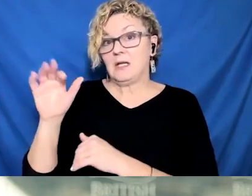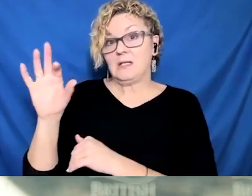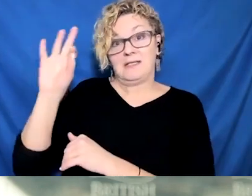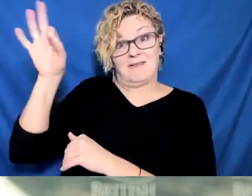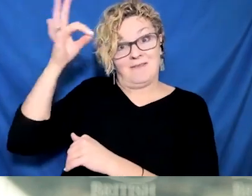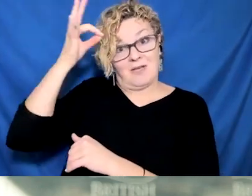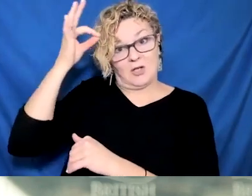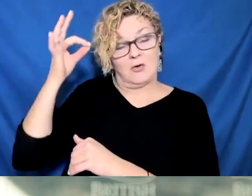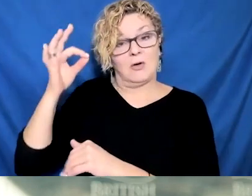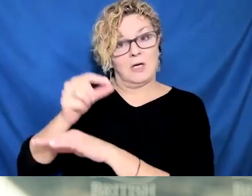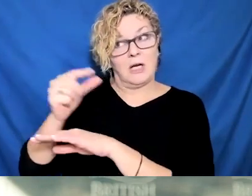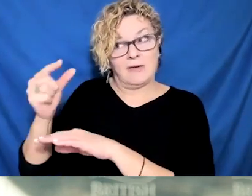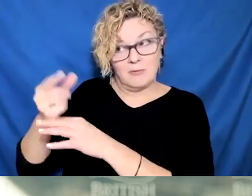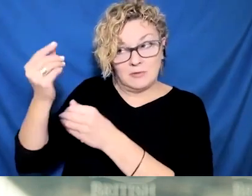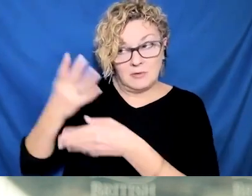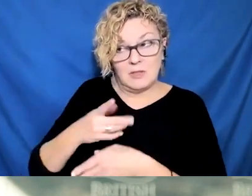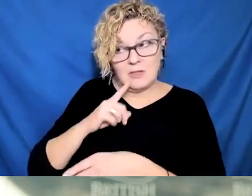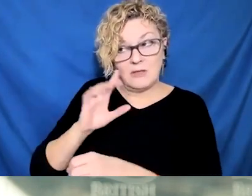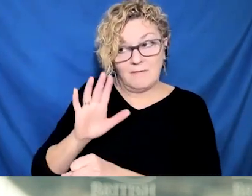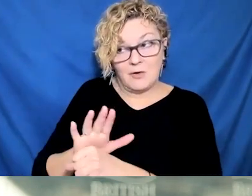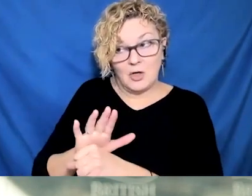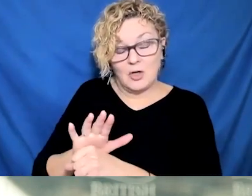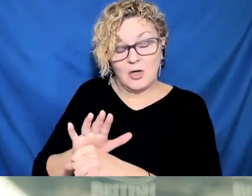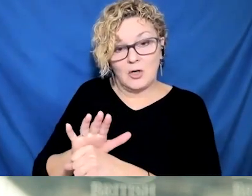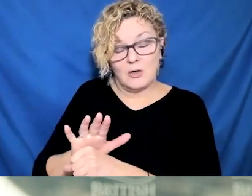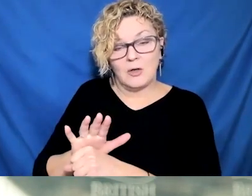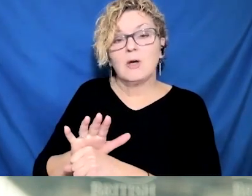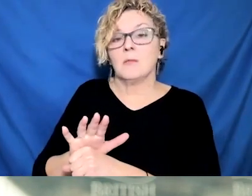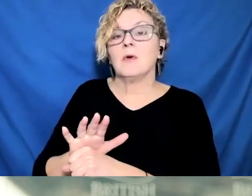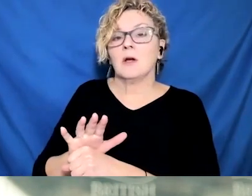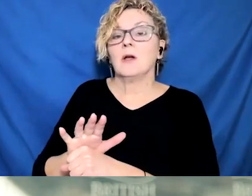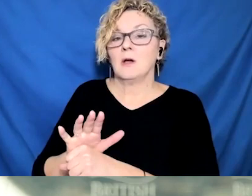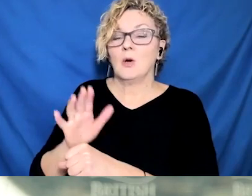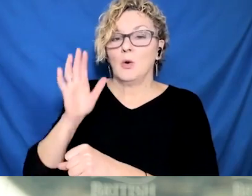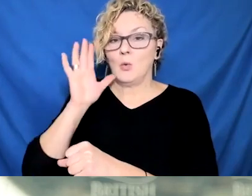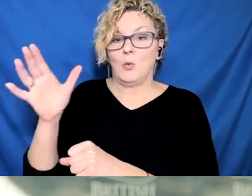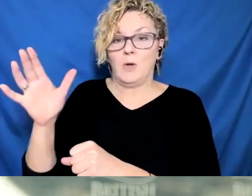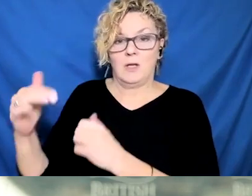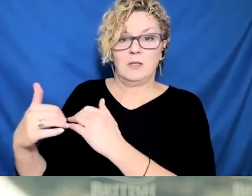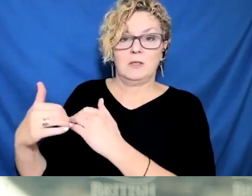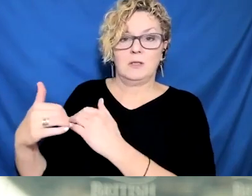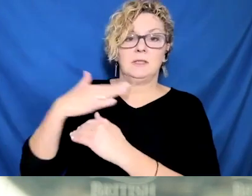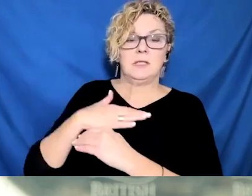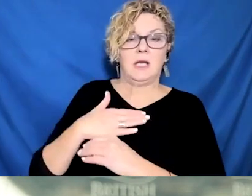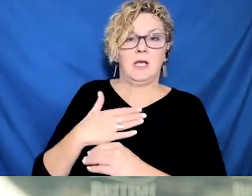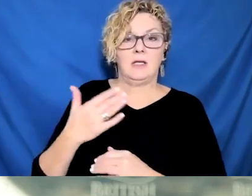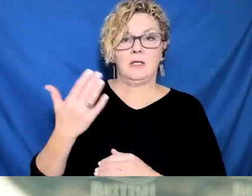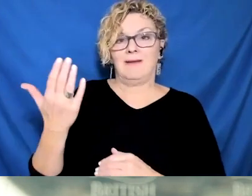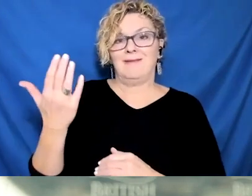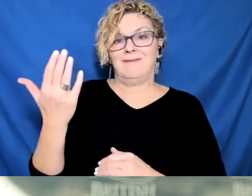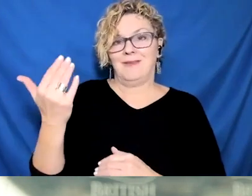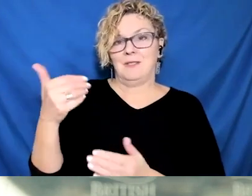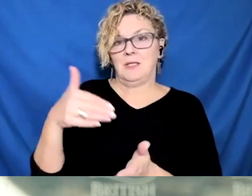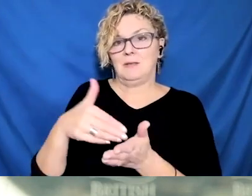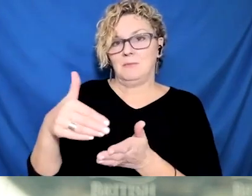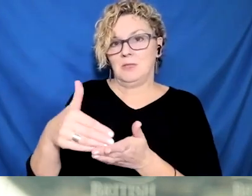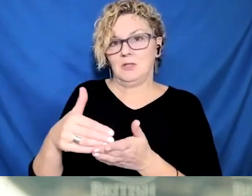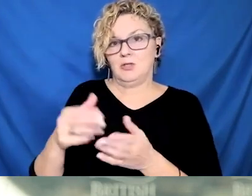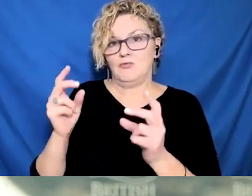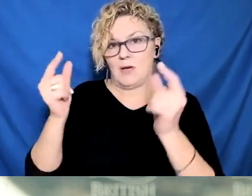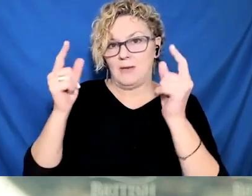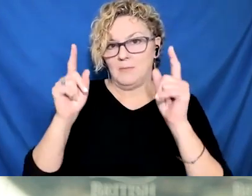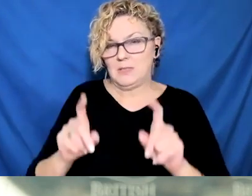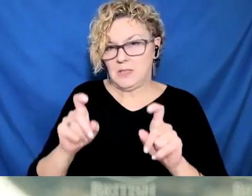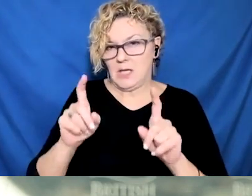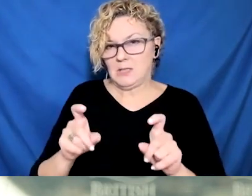healthy as we can. Just to put it in context, and when I talk about an improving situation, if you look at the period from January 10th to 12th,